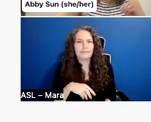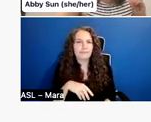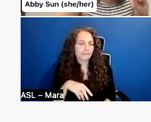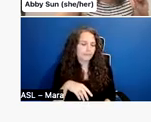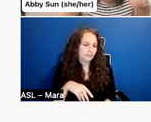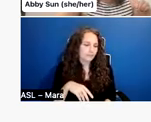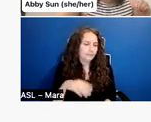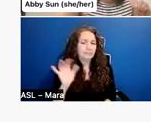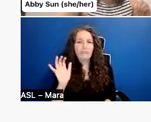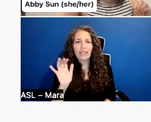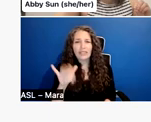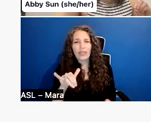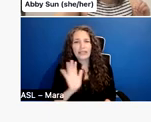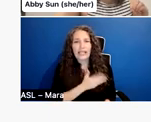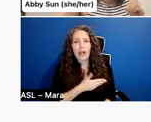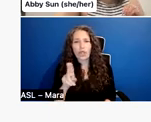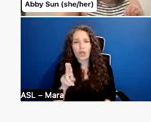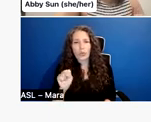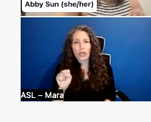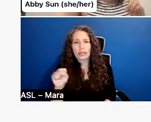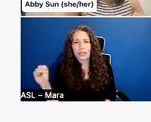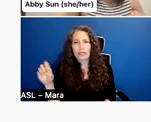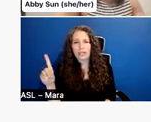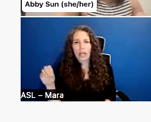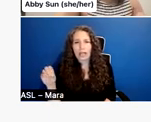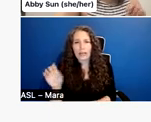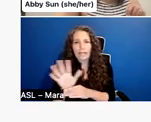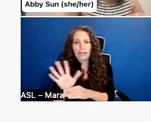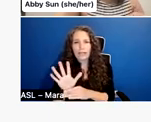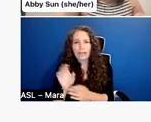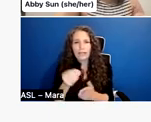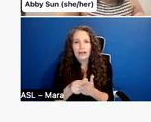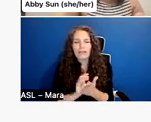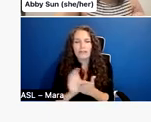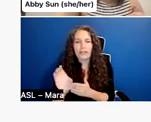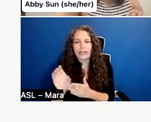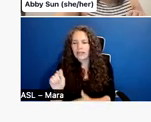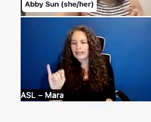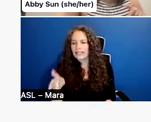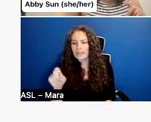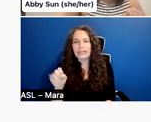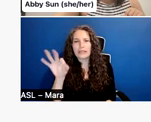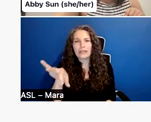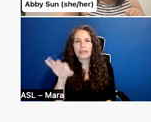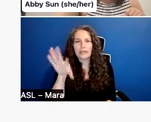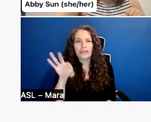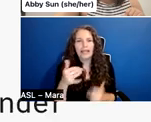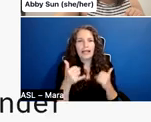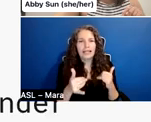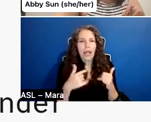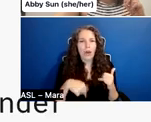kind of our U S documentary funding tips from here. I'm going to move on to thinking about pitching.